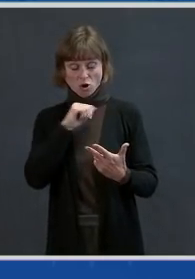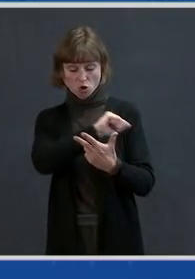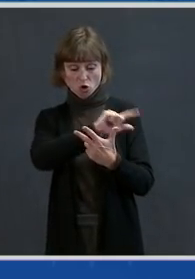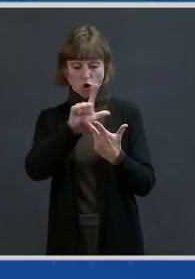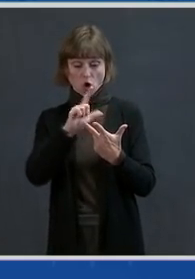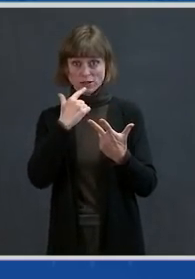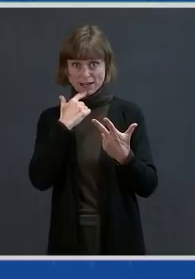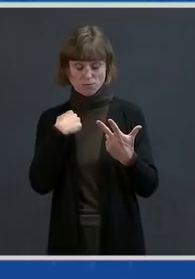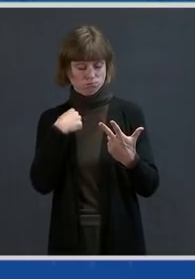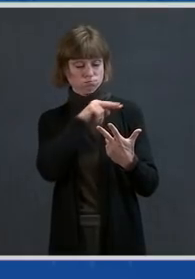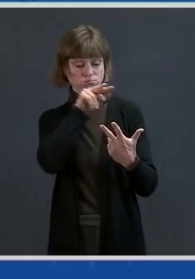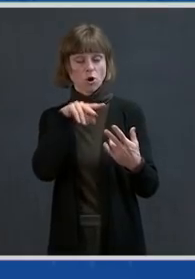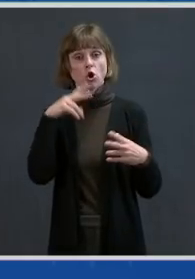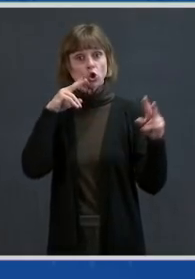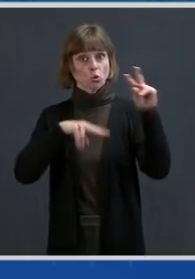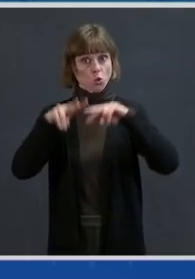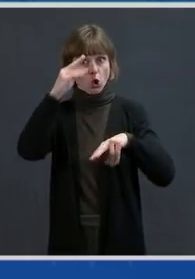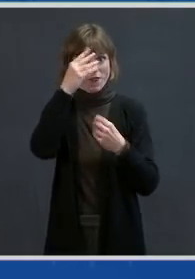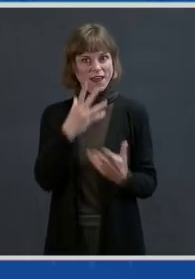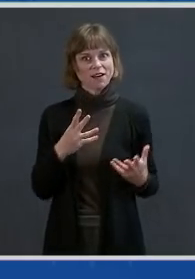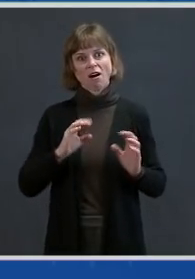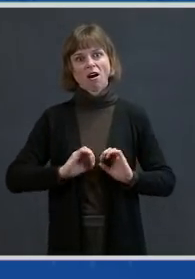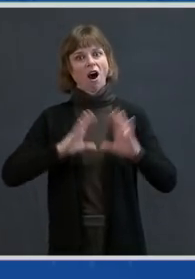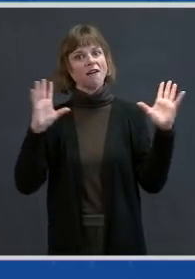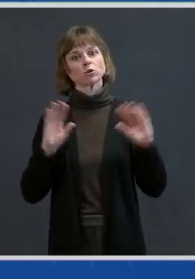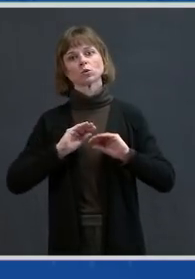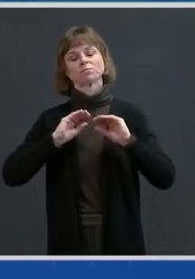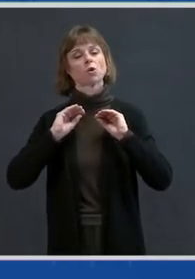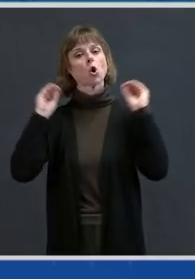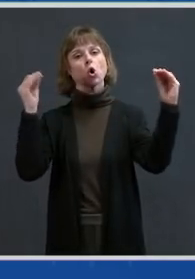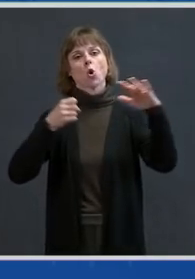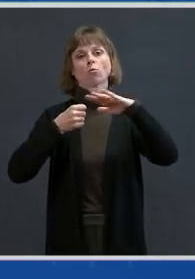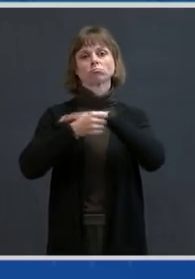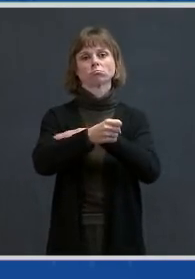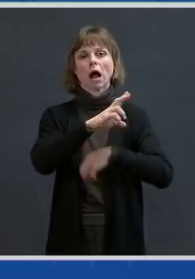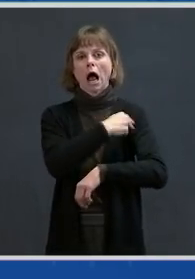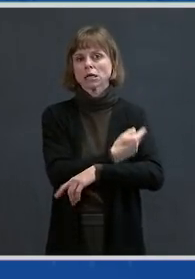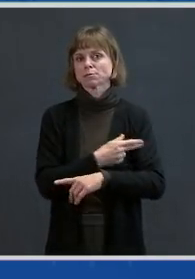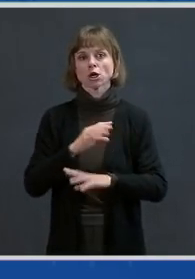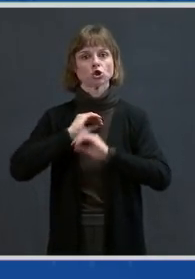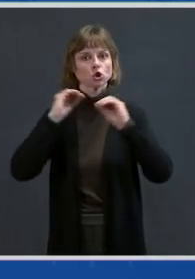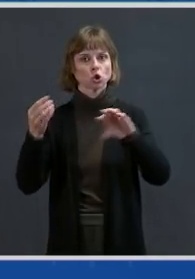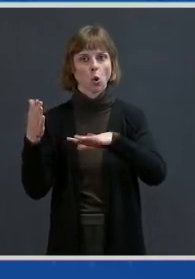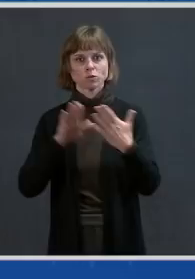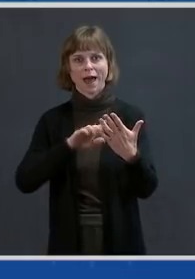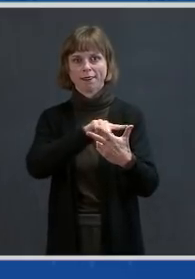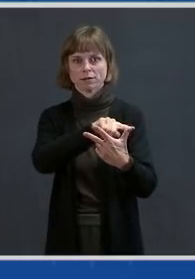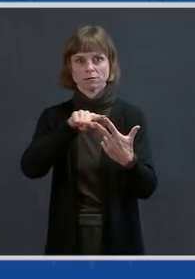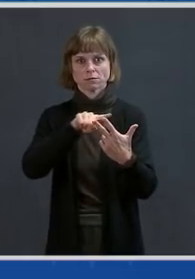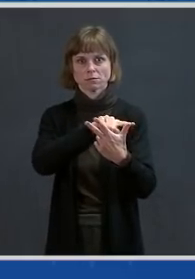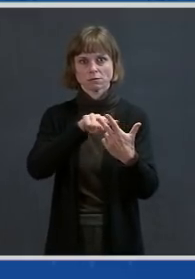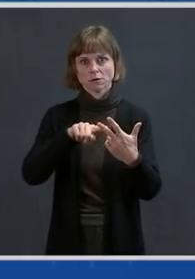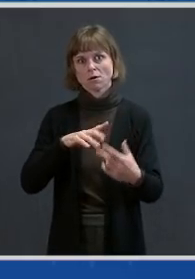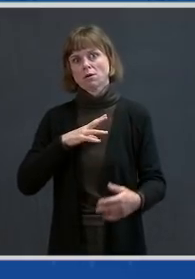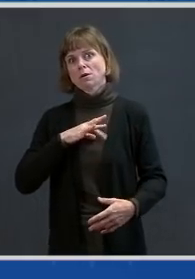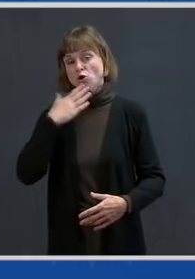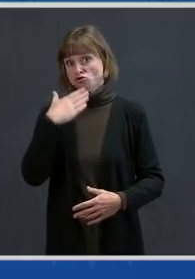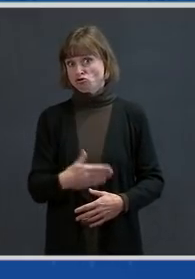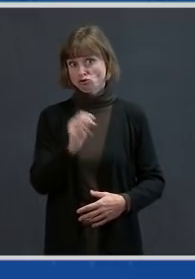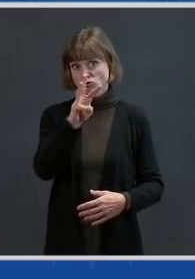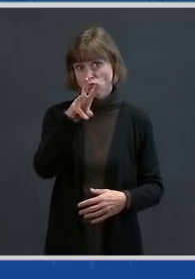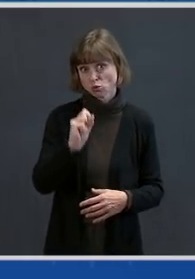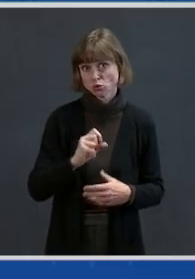and it's clear that you get, essentially, no hospitalizations or deaths in any of them. This is very good news.